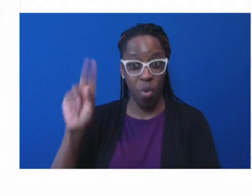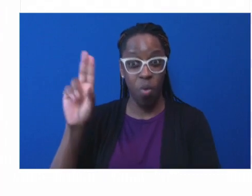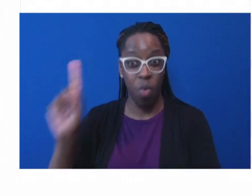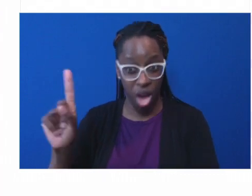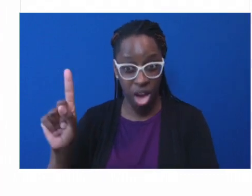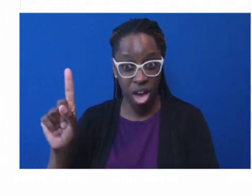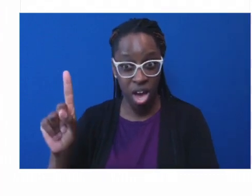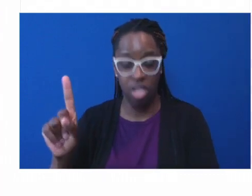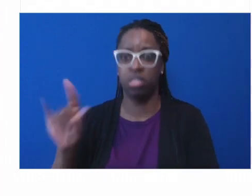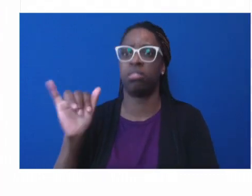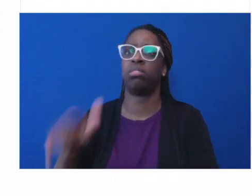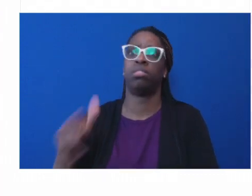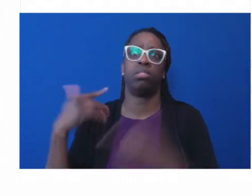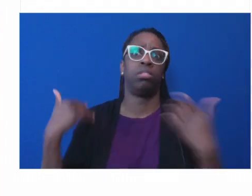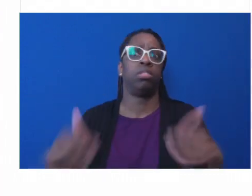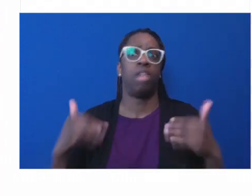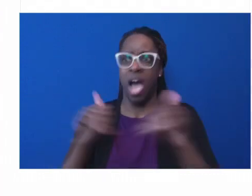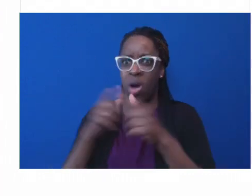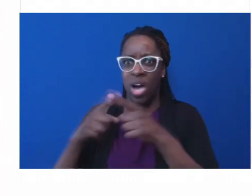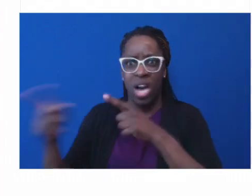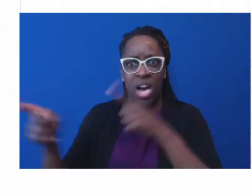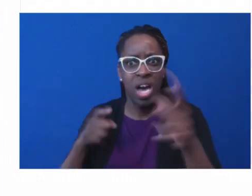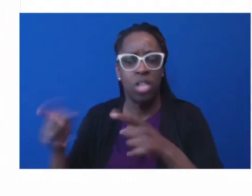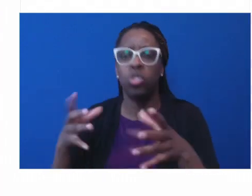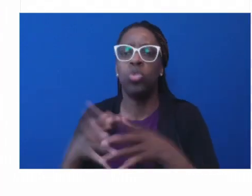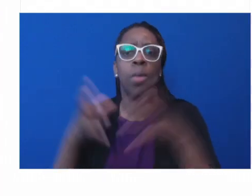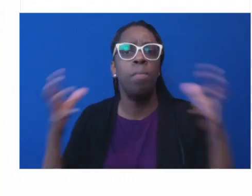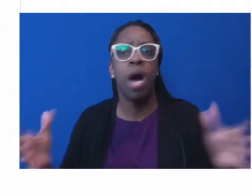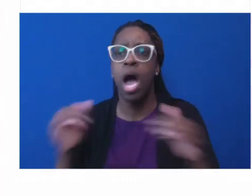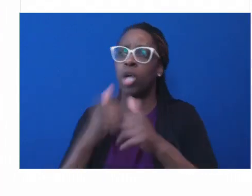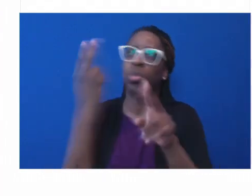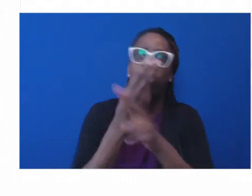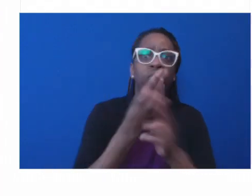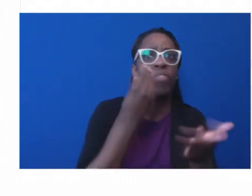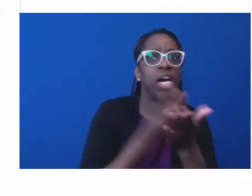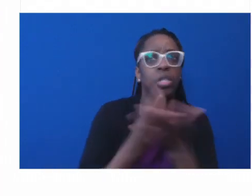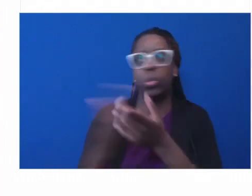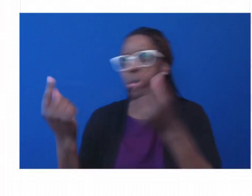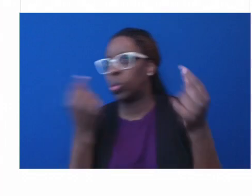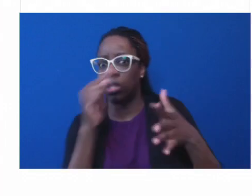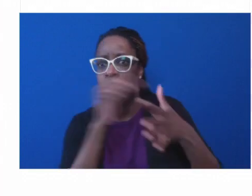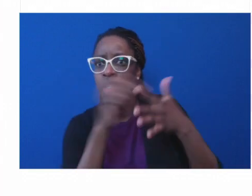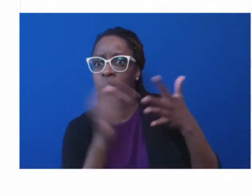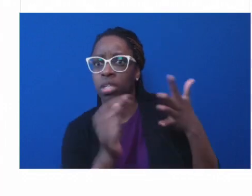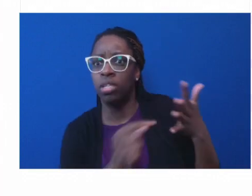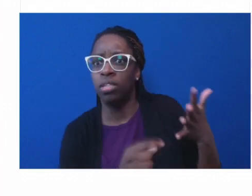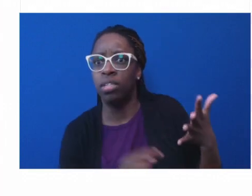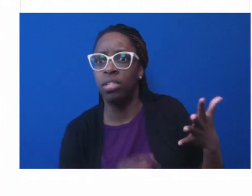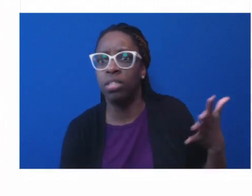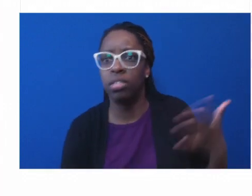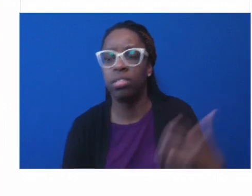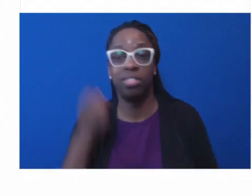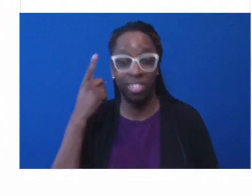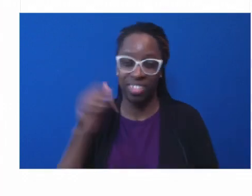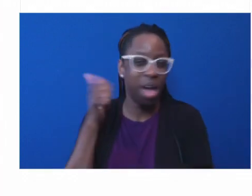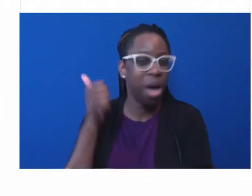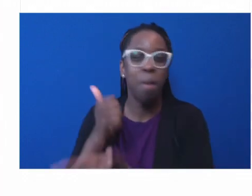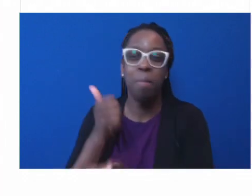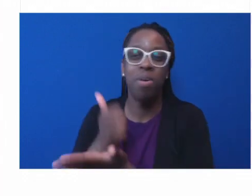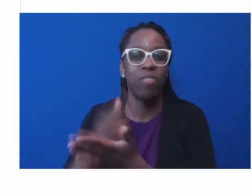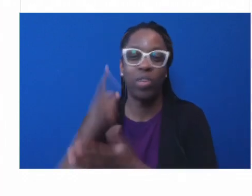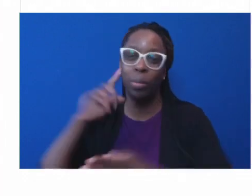so much of it was really not very helpful in addressing health in our communities. And so if funding is more flexible,